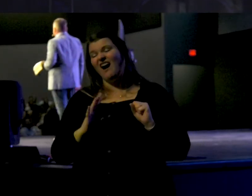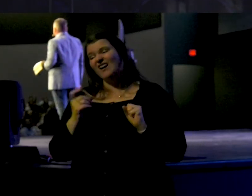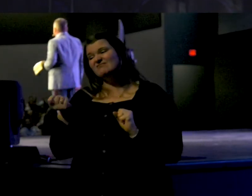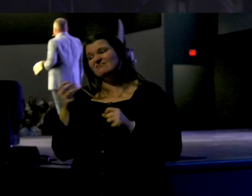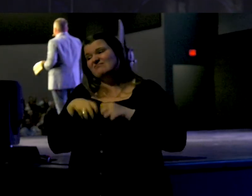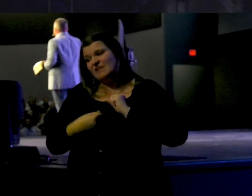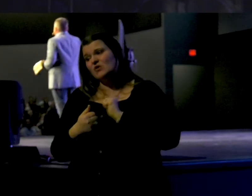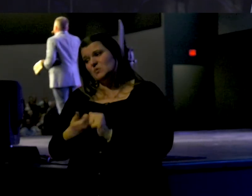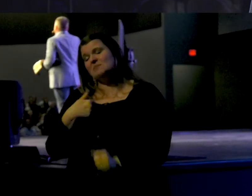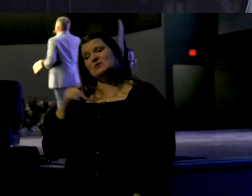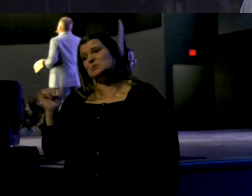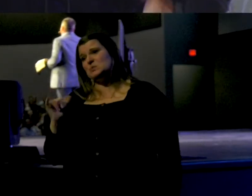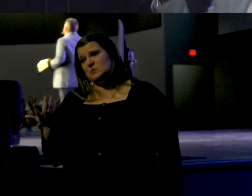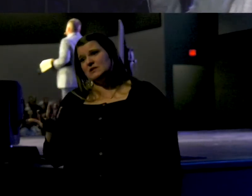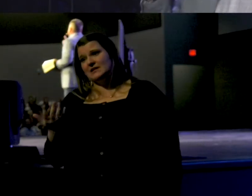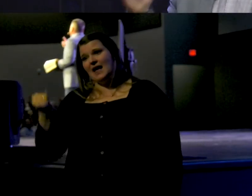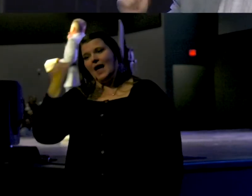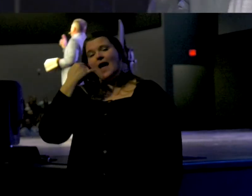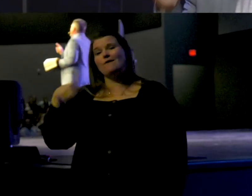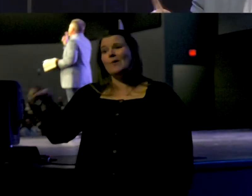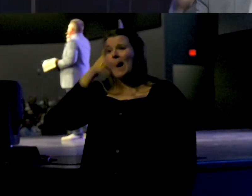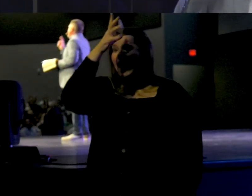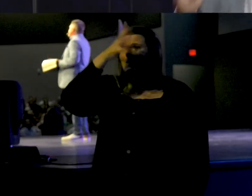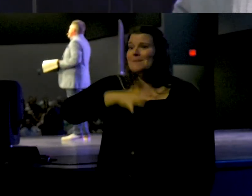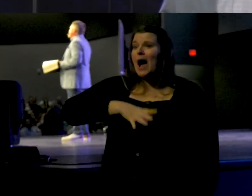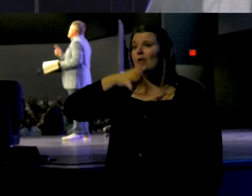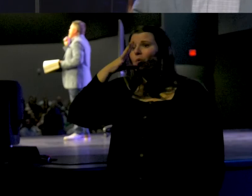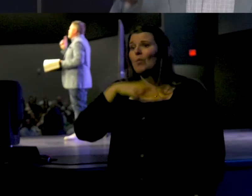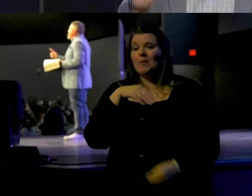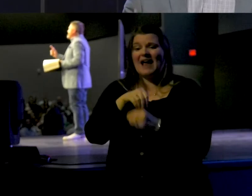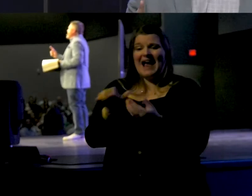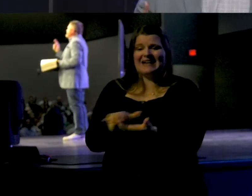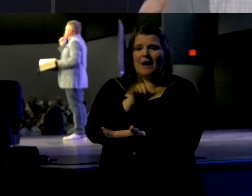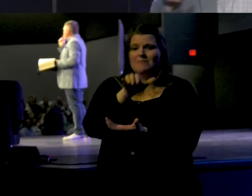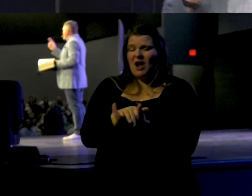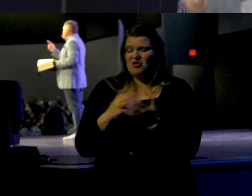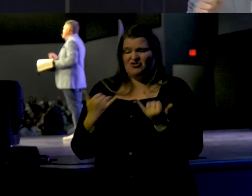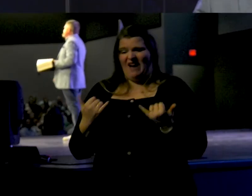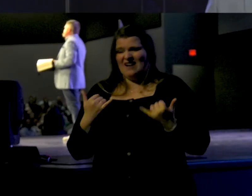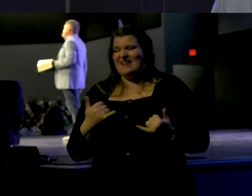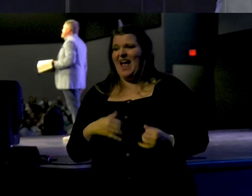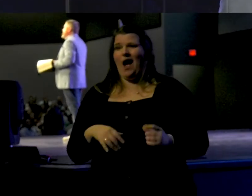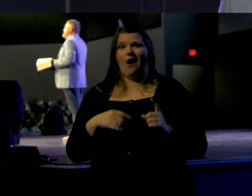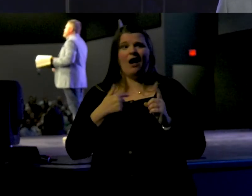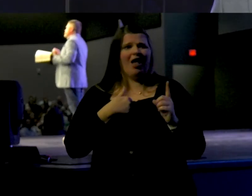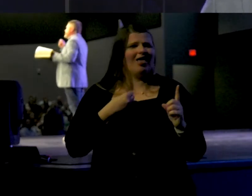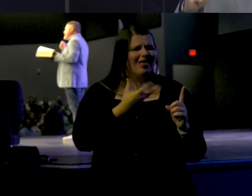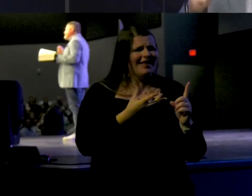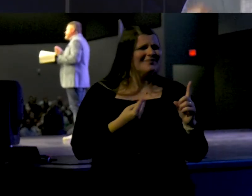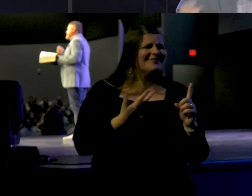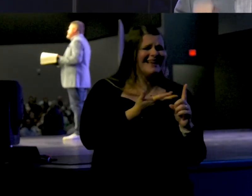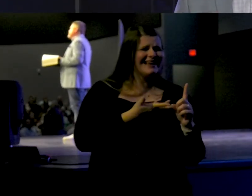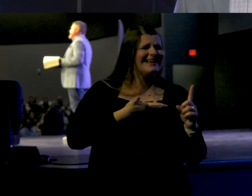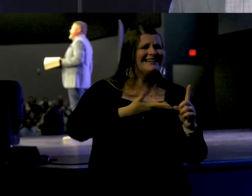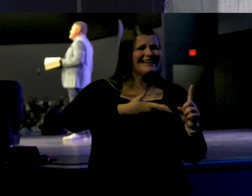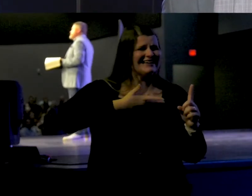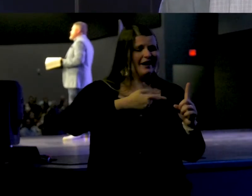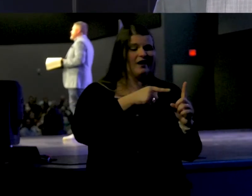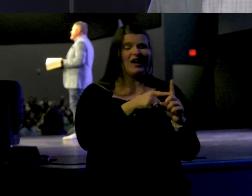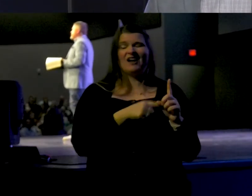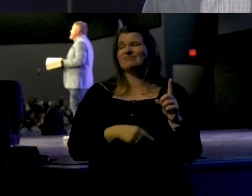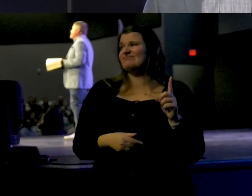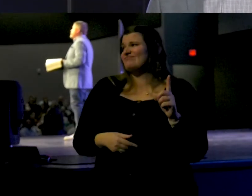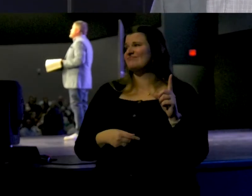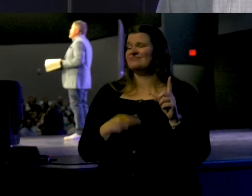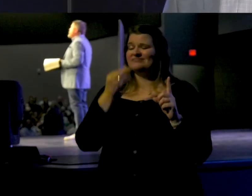you. If you are a man or a woman in a marriage where right now it's a one-way street, and you're doing everything you can,